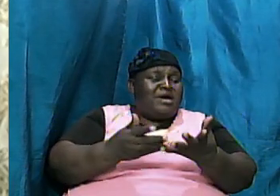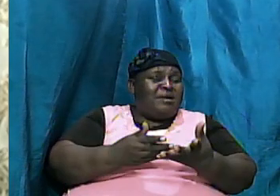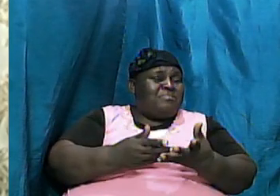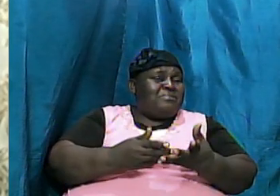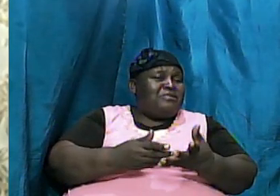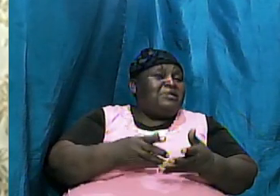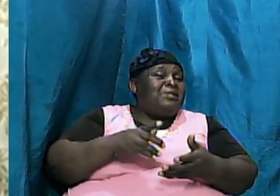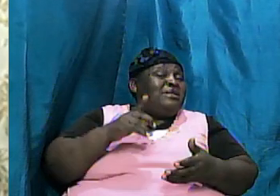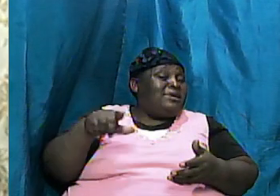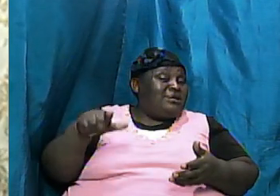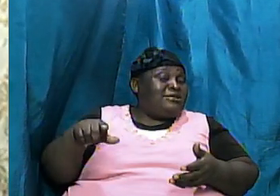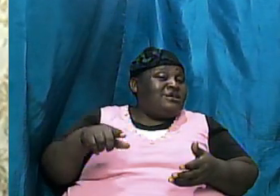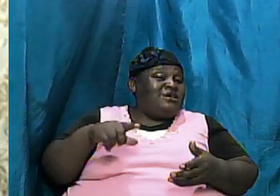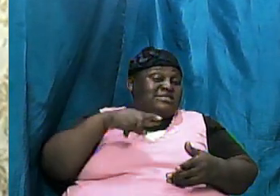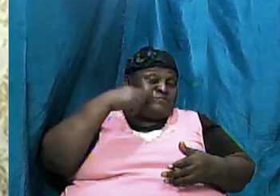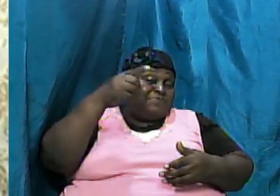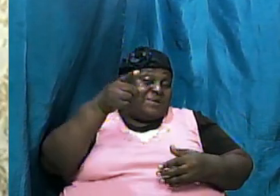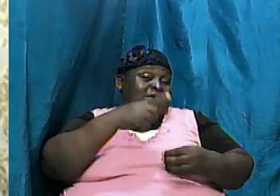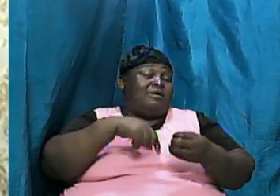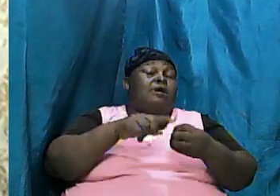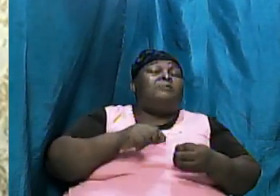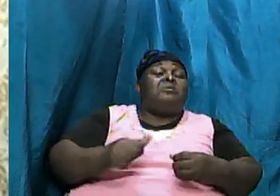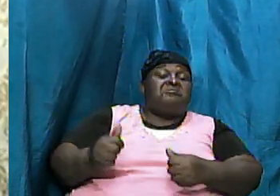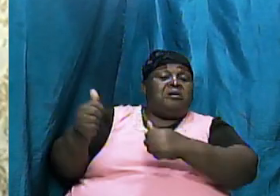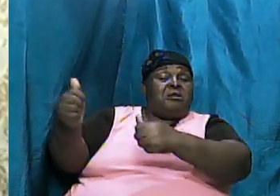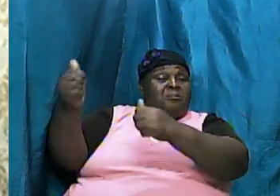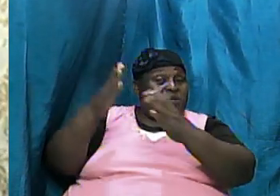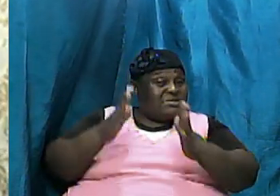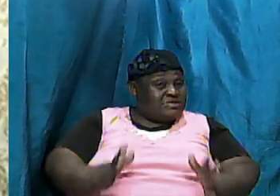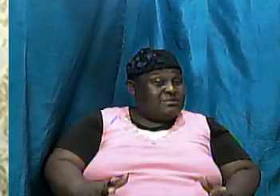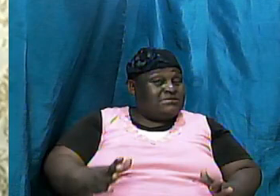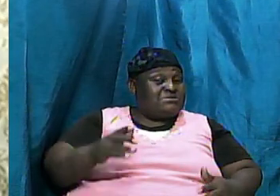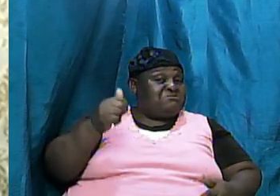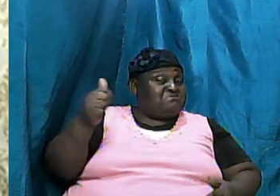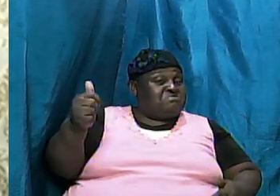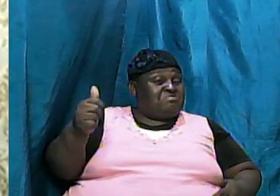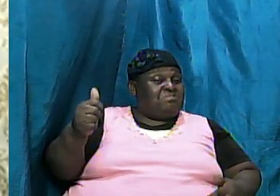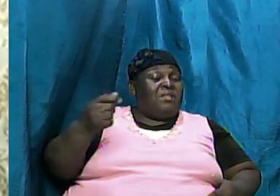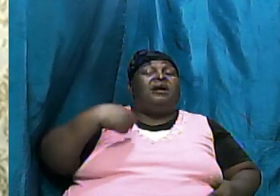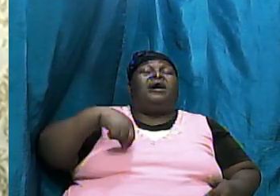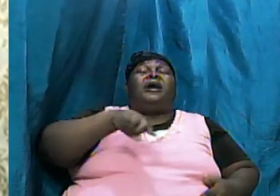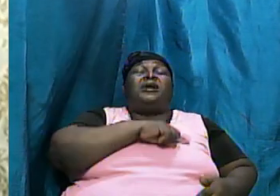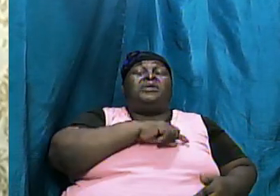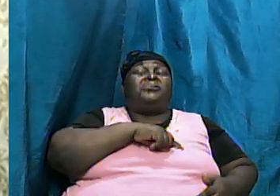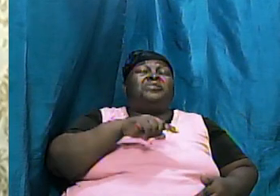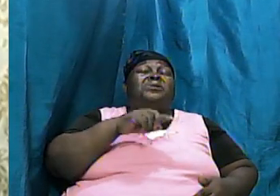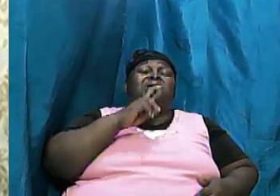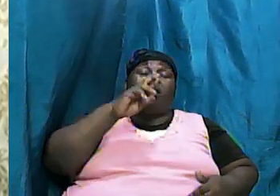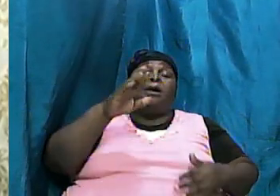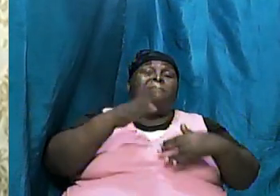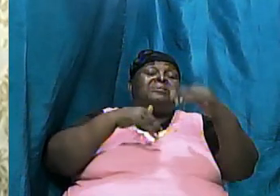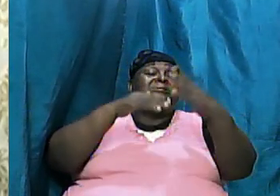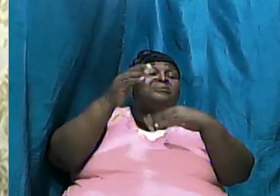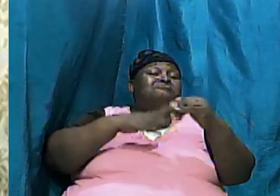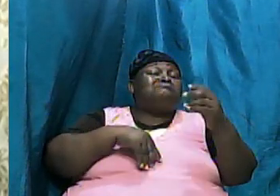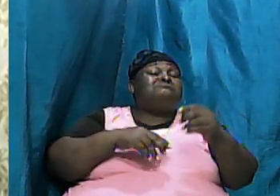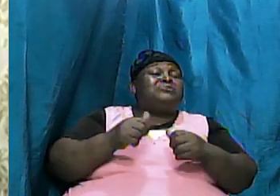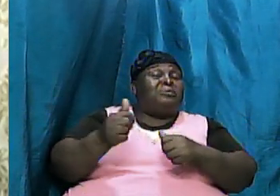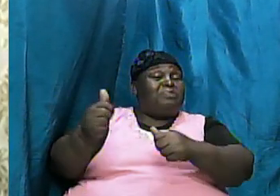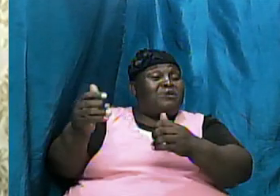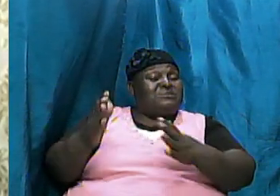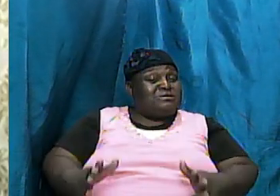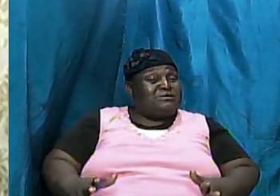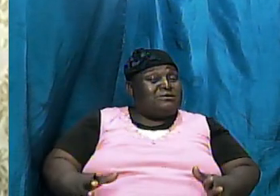declare that we are built upon the foundation of the apostles and the prophets Jesus